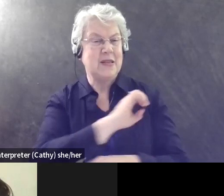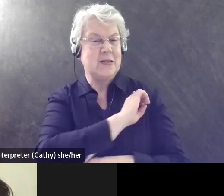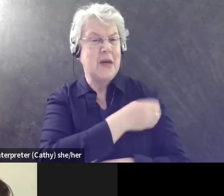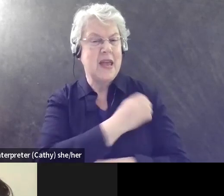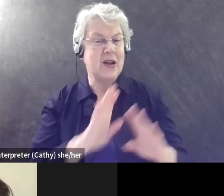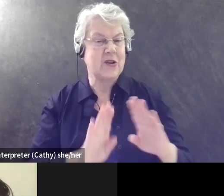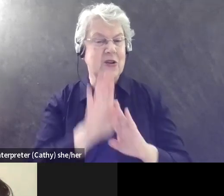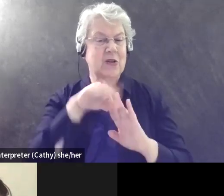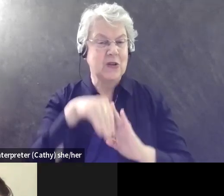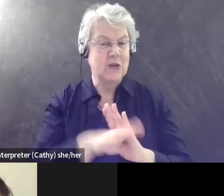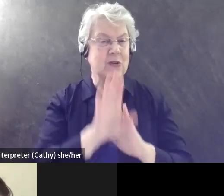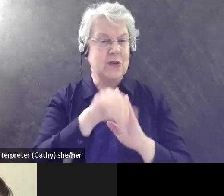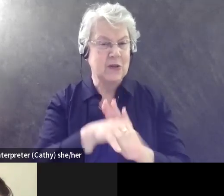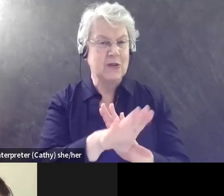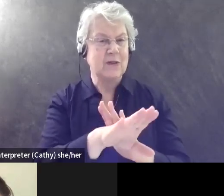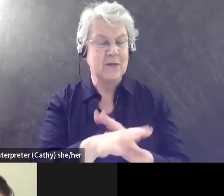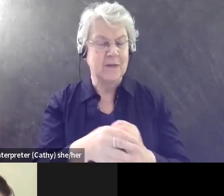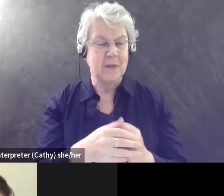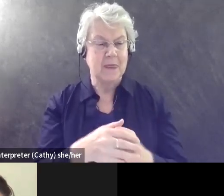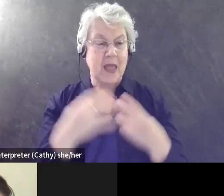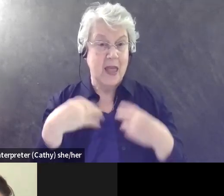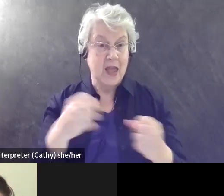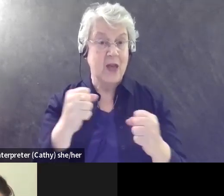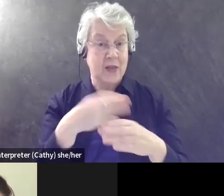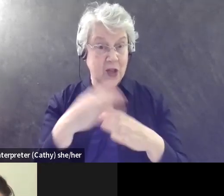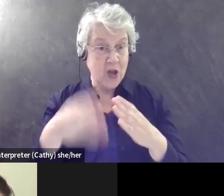give, have health consequences to me.